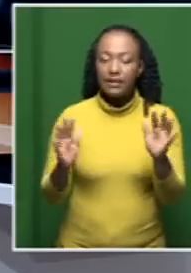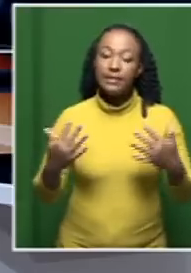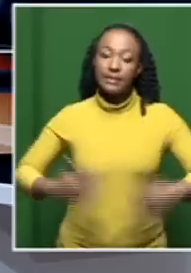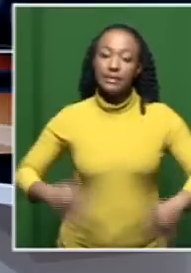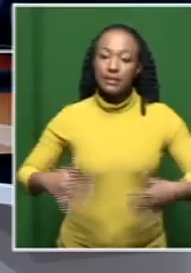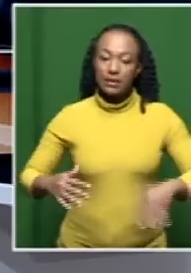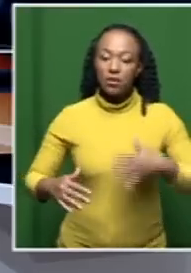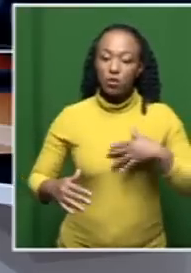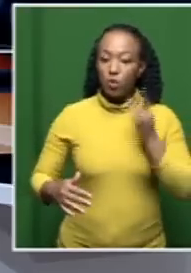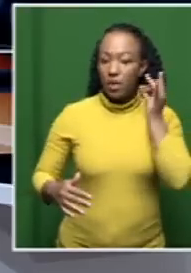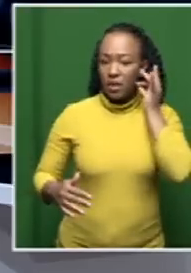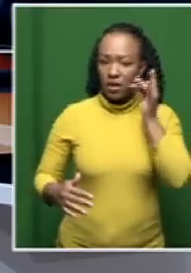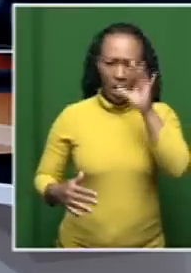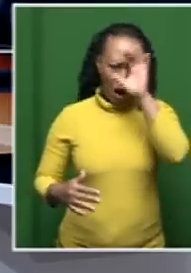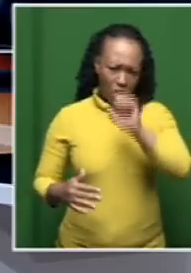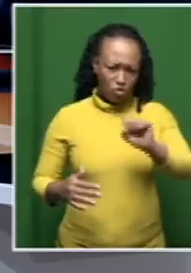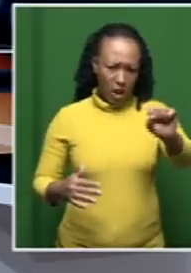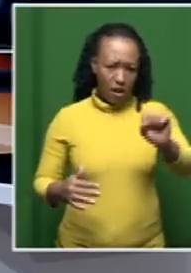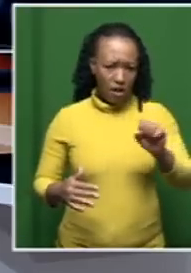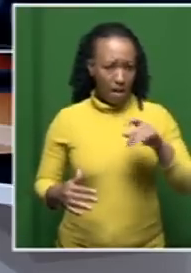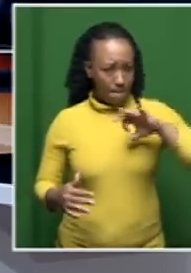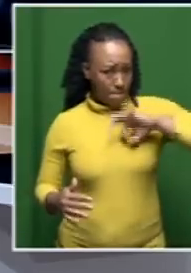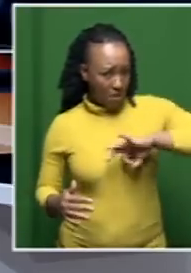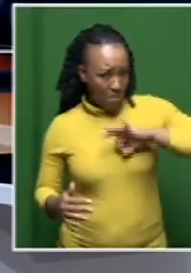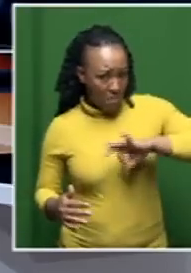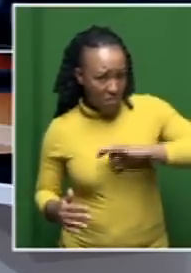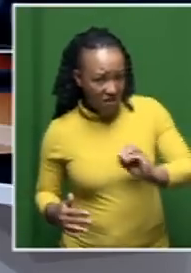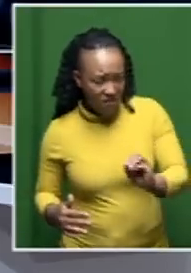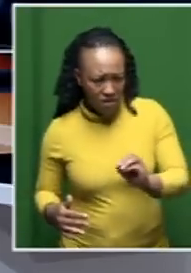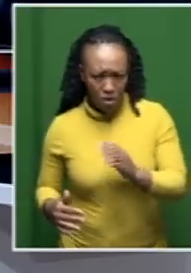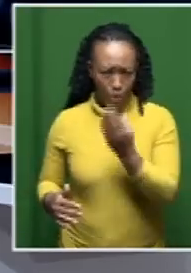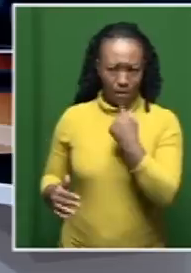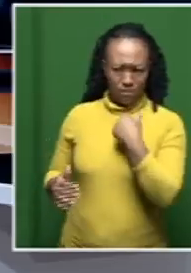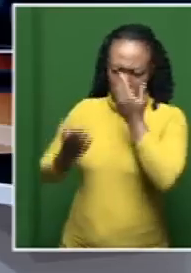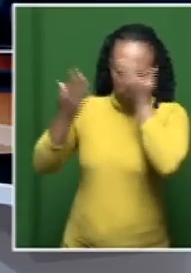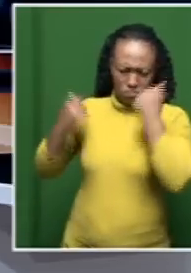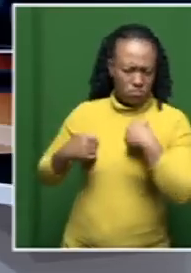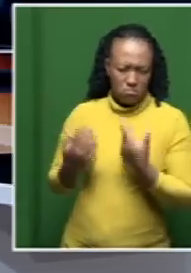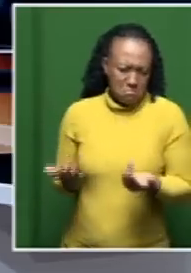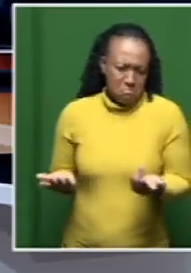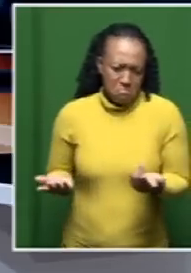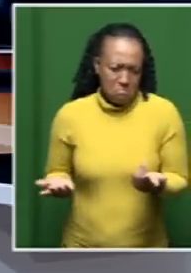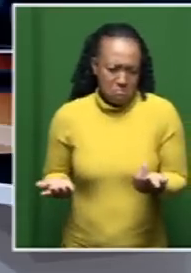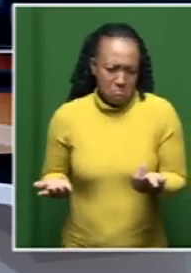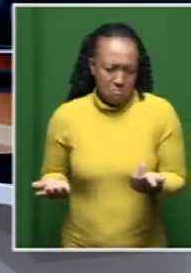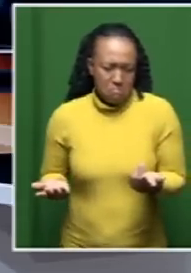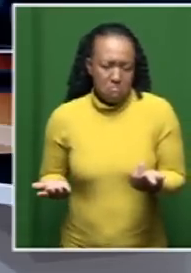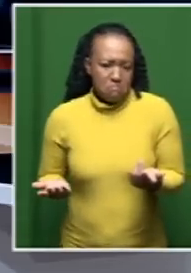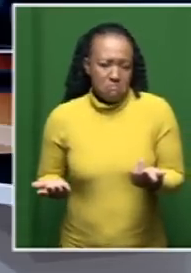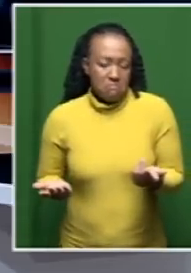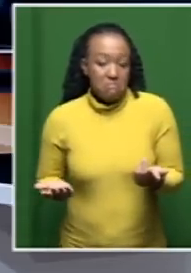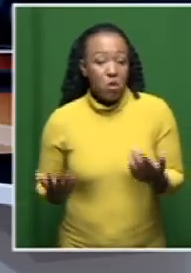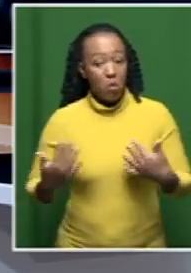get them actually here. Is the Gautrain profitable at the moment? Are you asking me? don't know. That's why I'm saying we have to get these guys in and talk about it. But that is